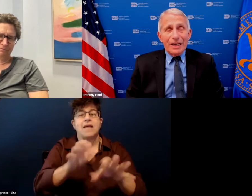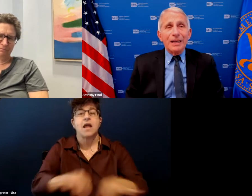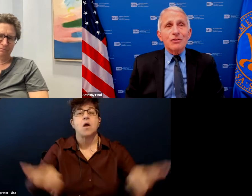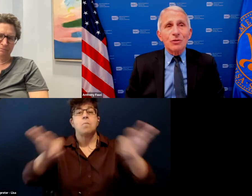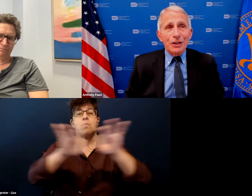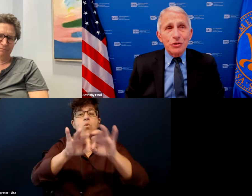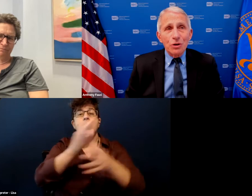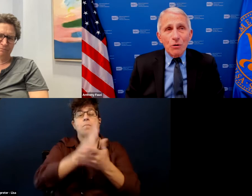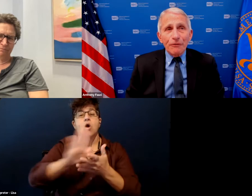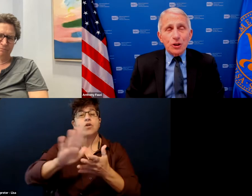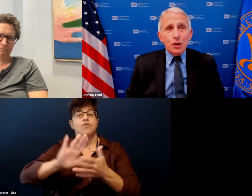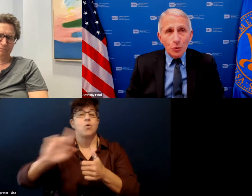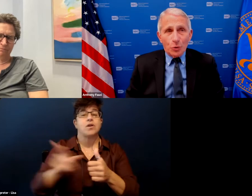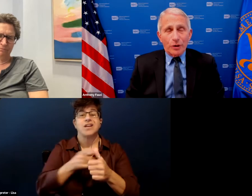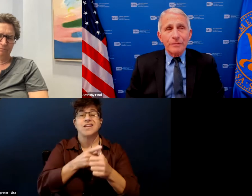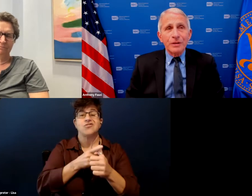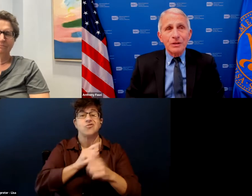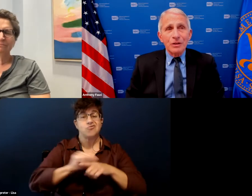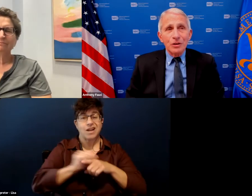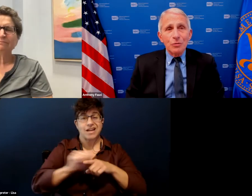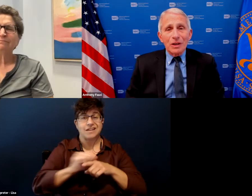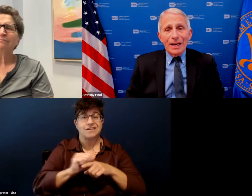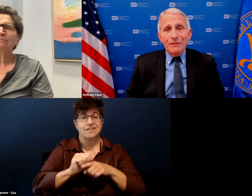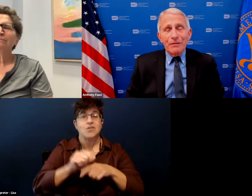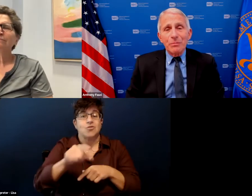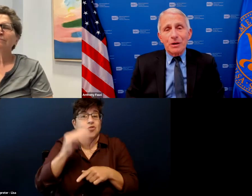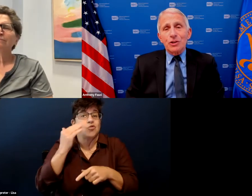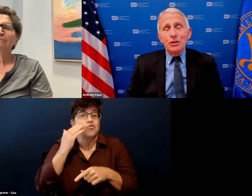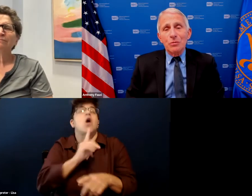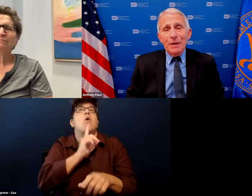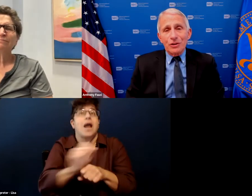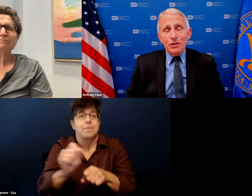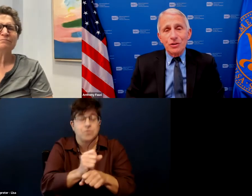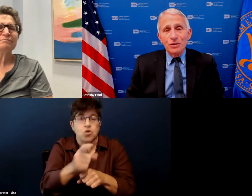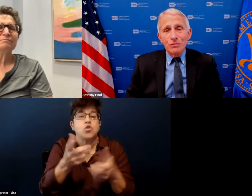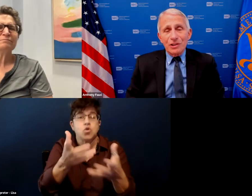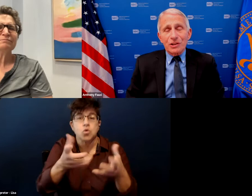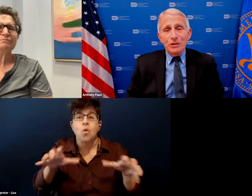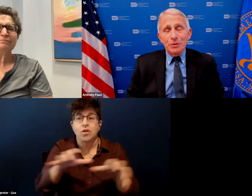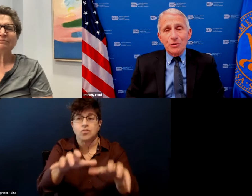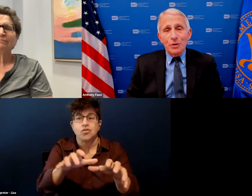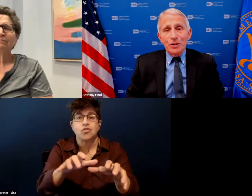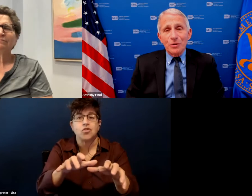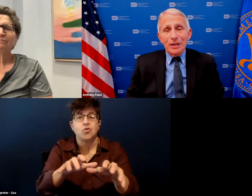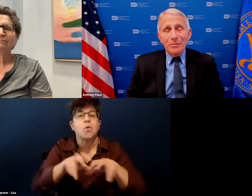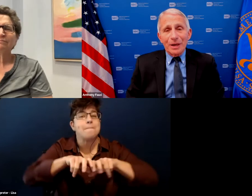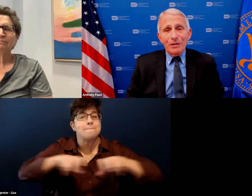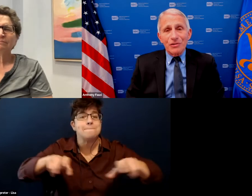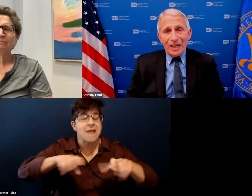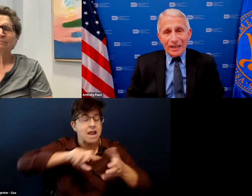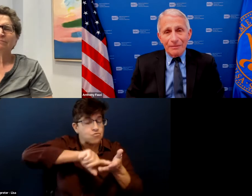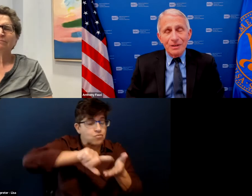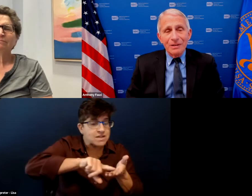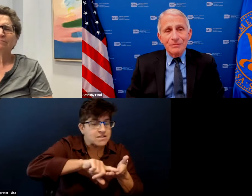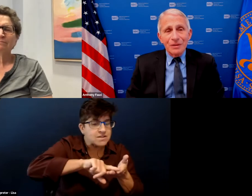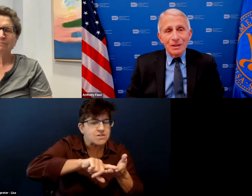training so that you know for sure you would like very much to do bench research but you want to do it in a medical